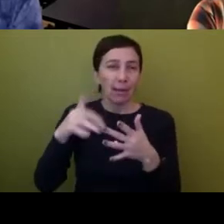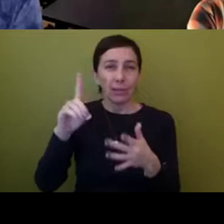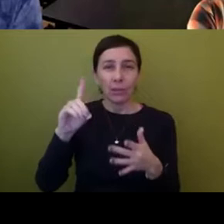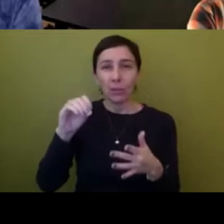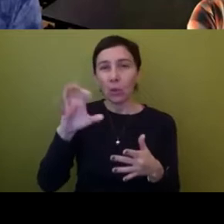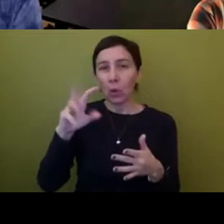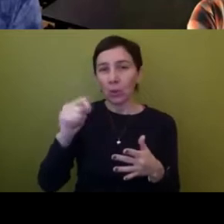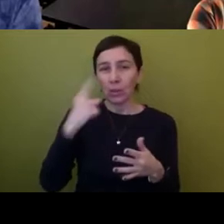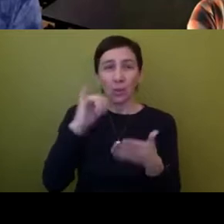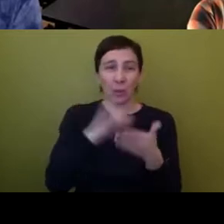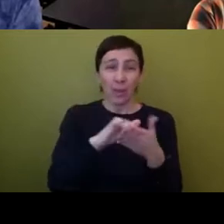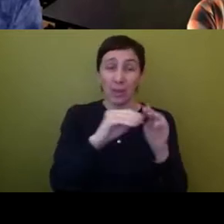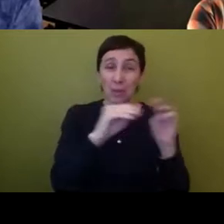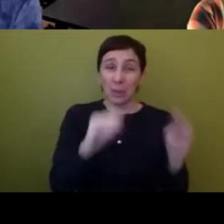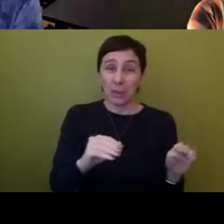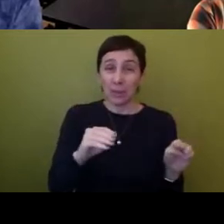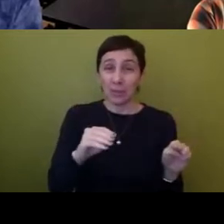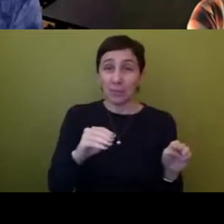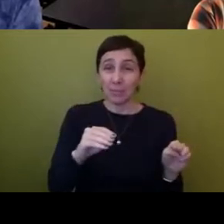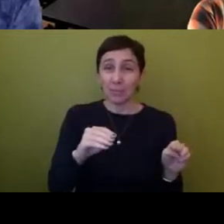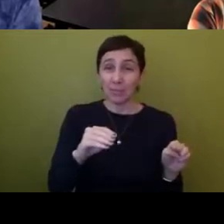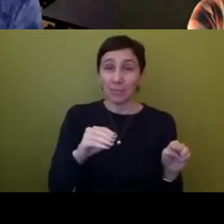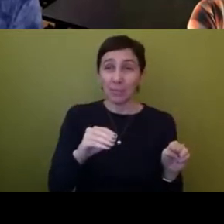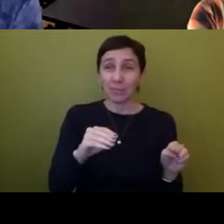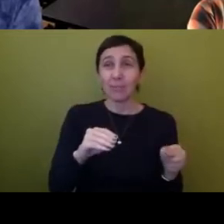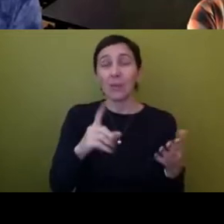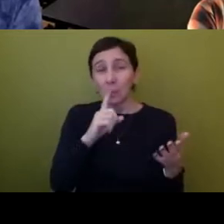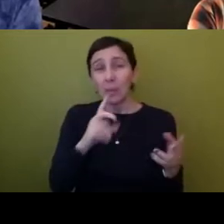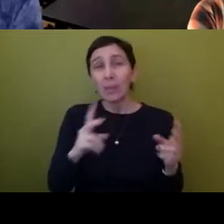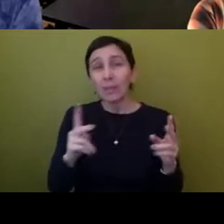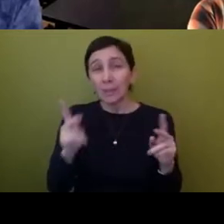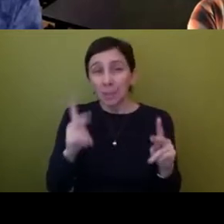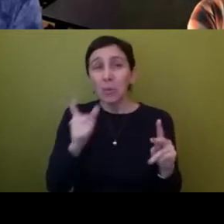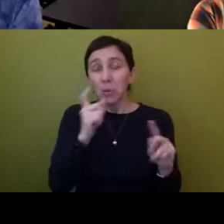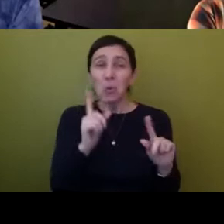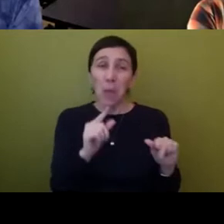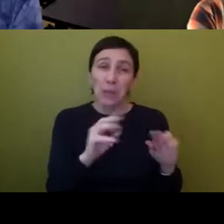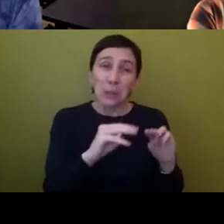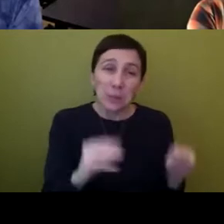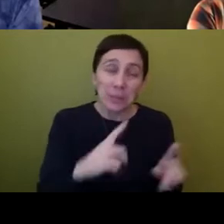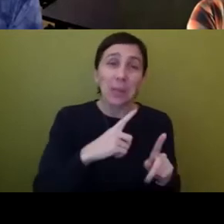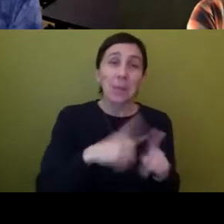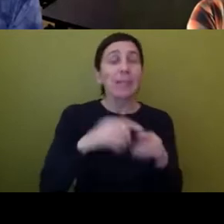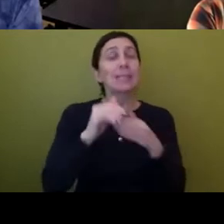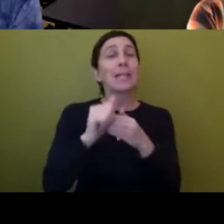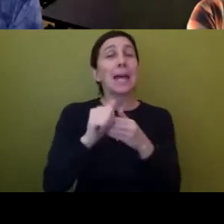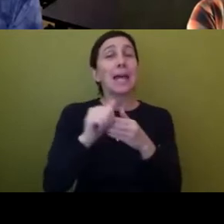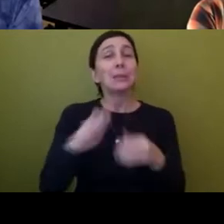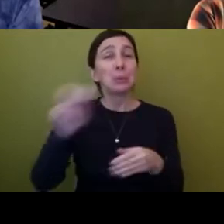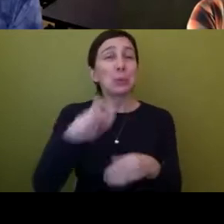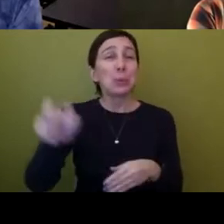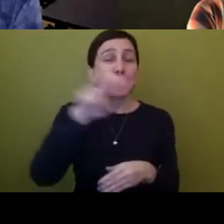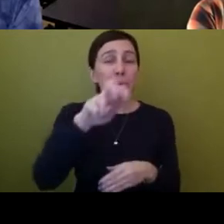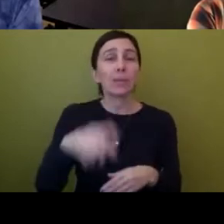institution that were really their patrons and, and then also did, um, docent work. And so